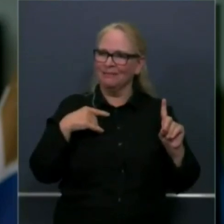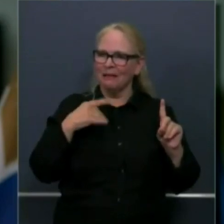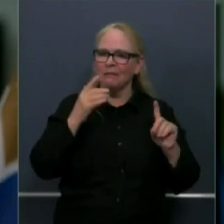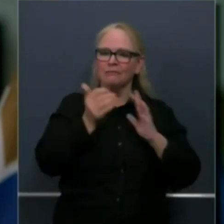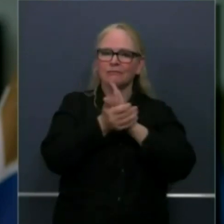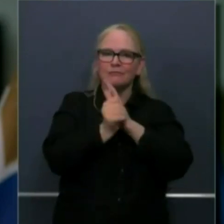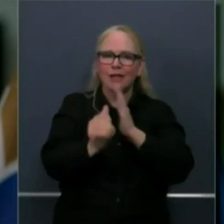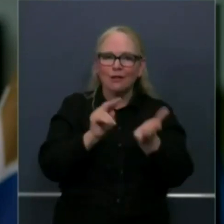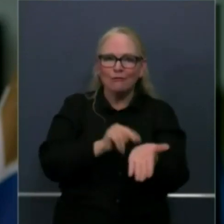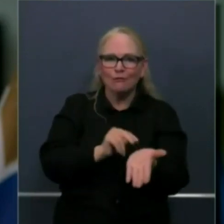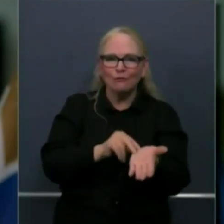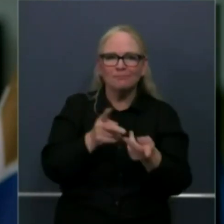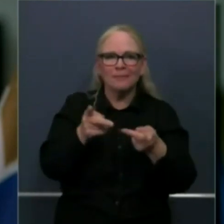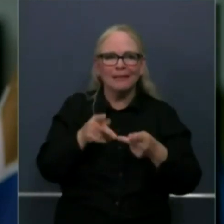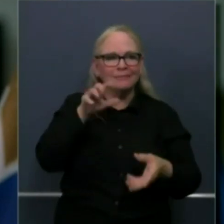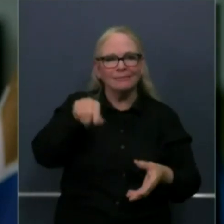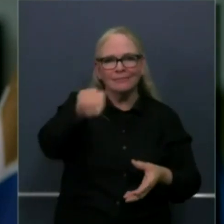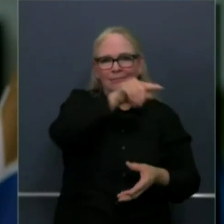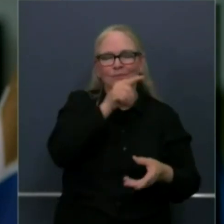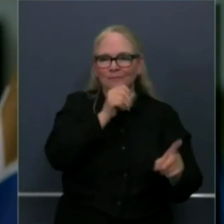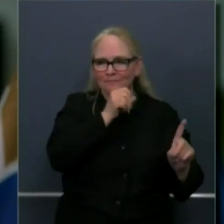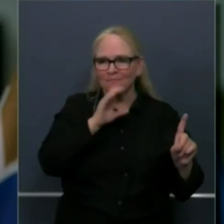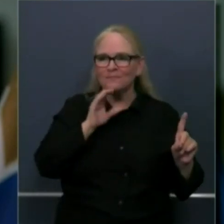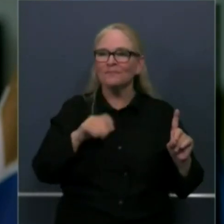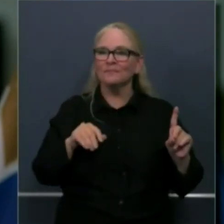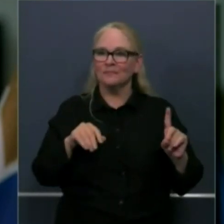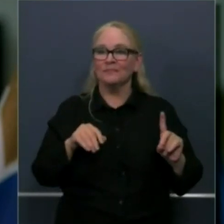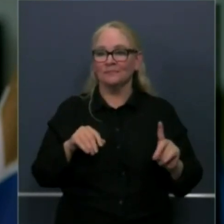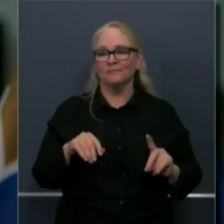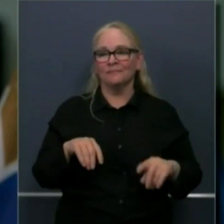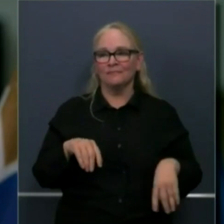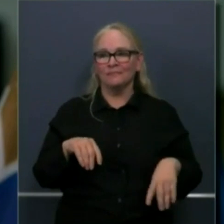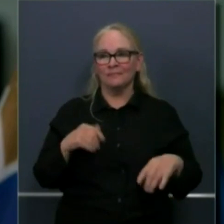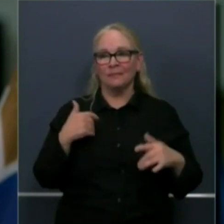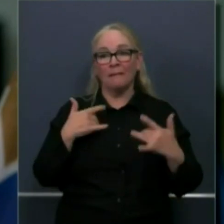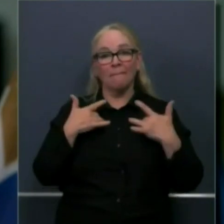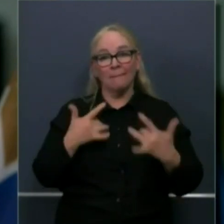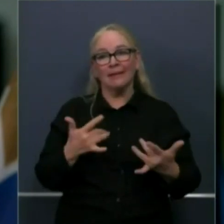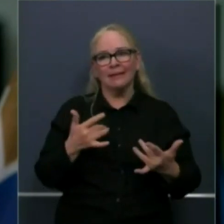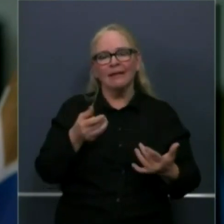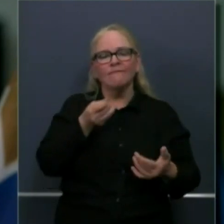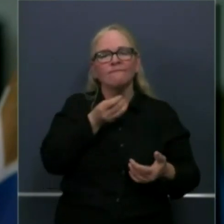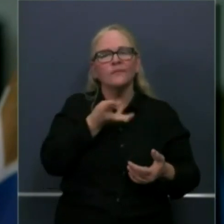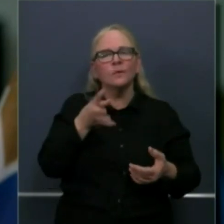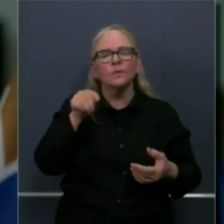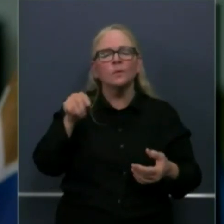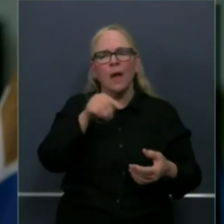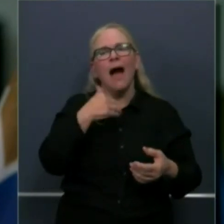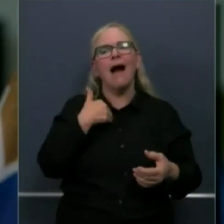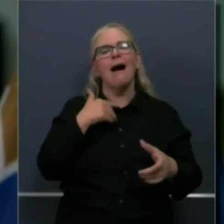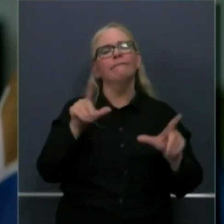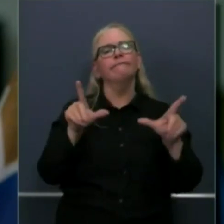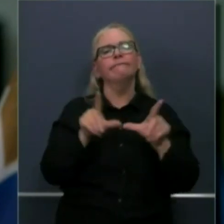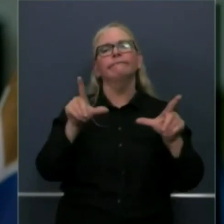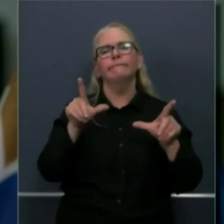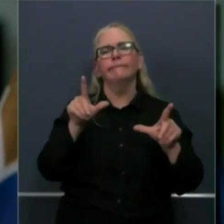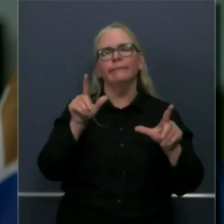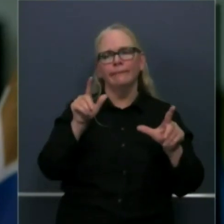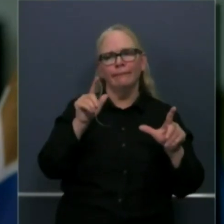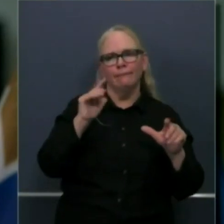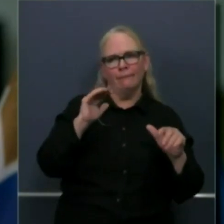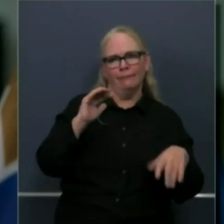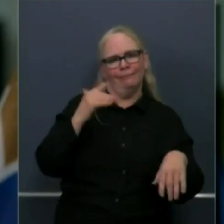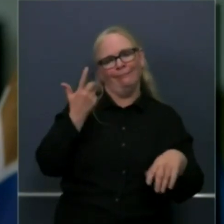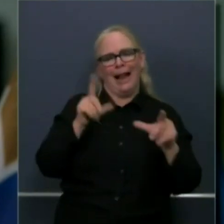of the total number of facilities that we license for our seniors and for adults we have seven thousand four hundred